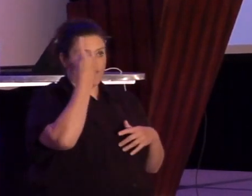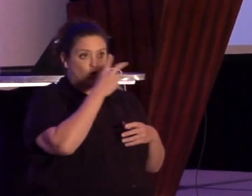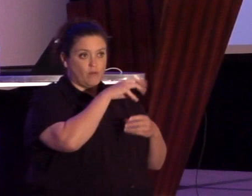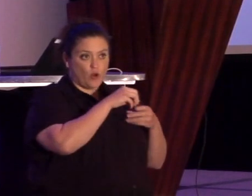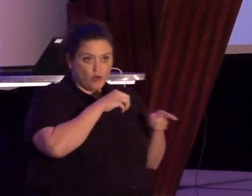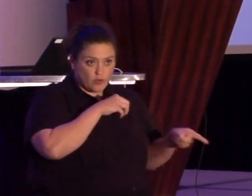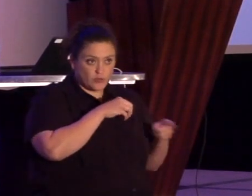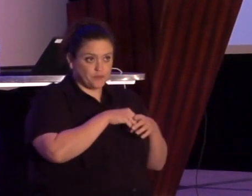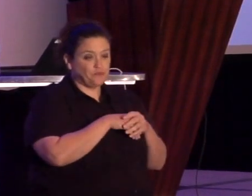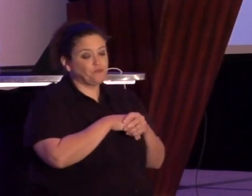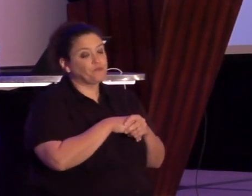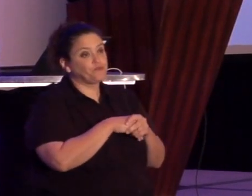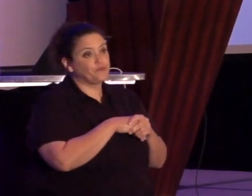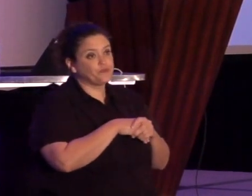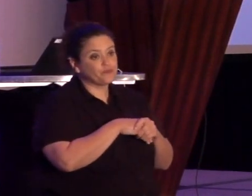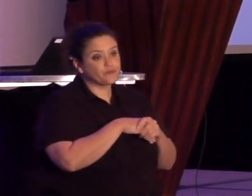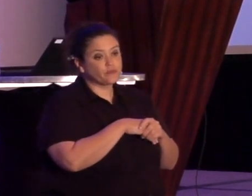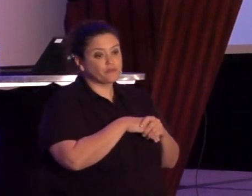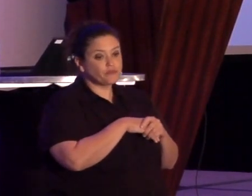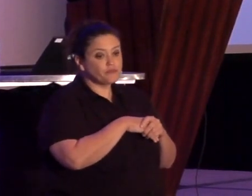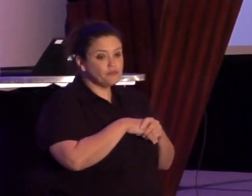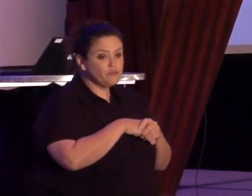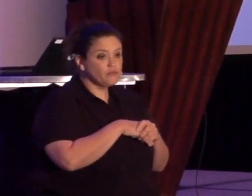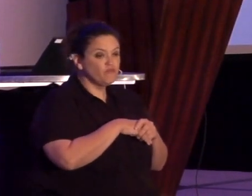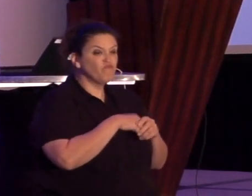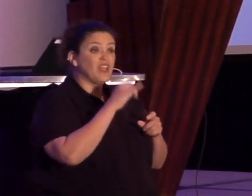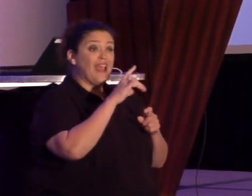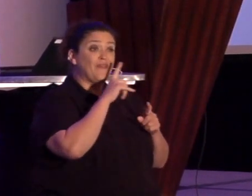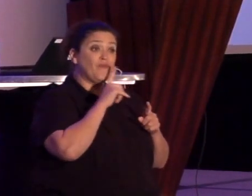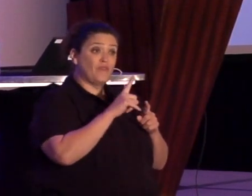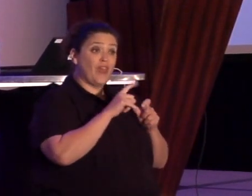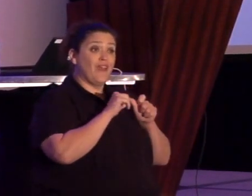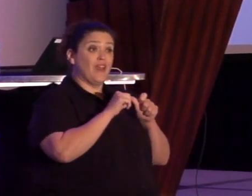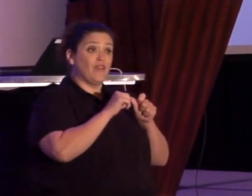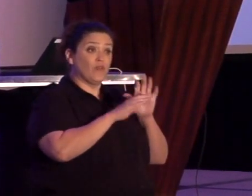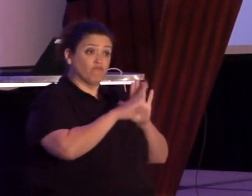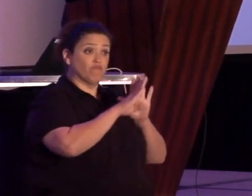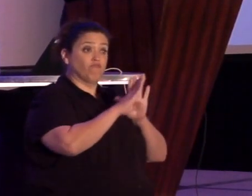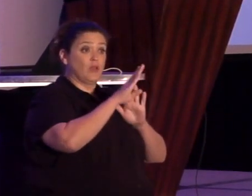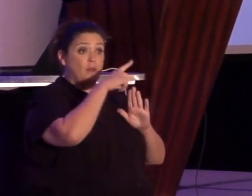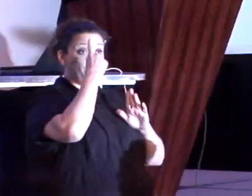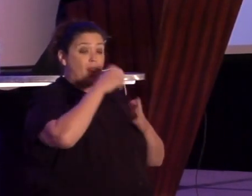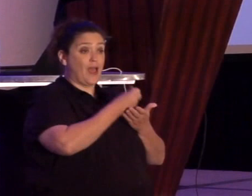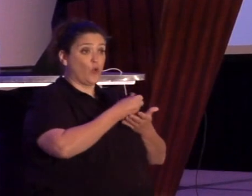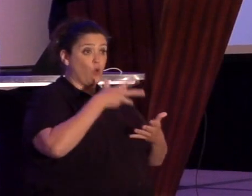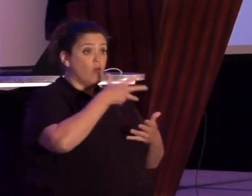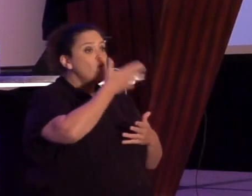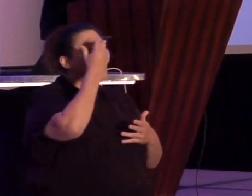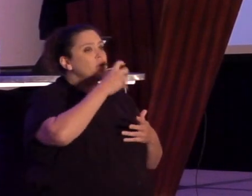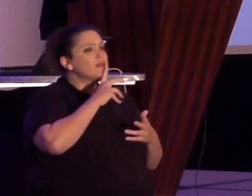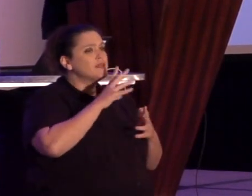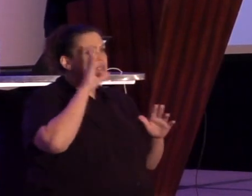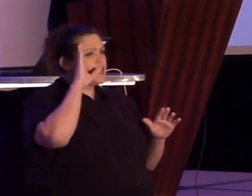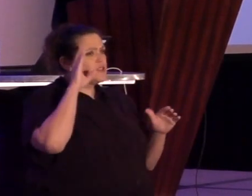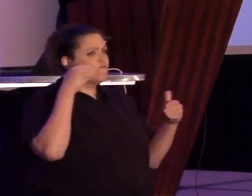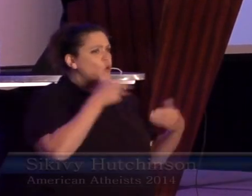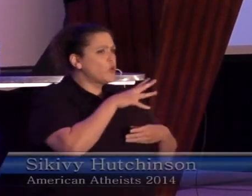further erodes black wealth because black wealth is, of course, concentrated in home equity.